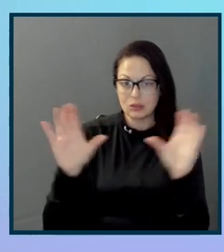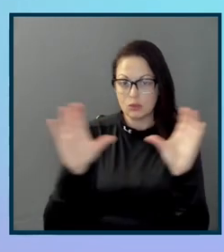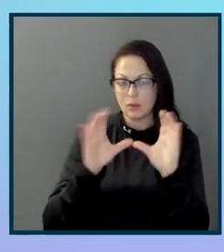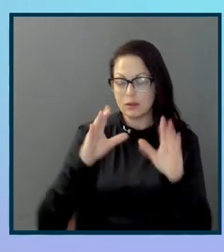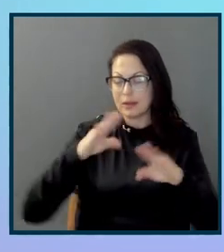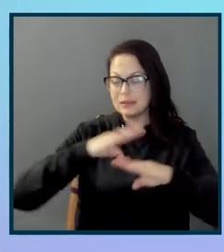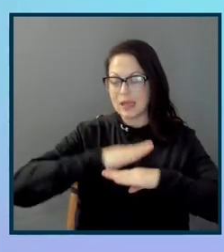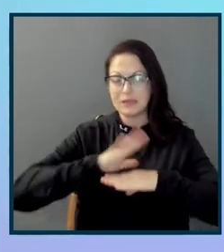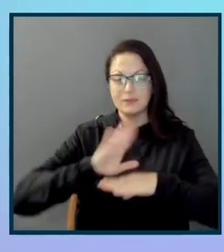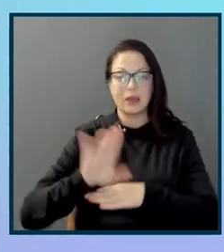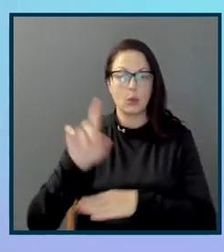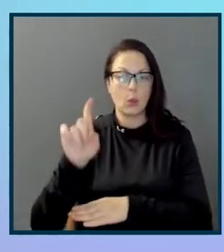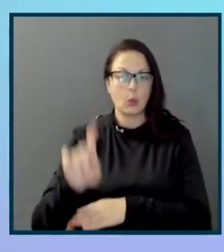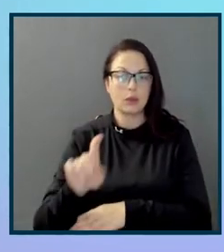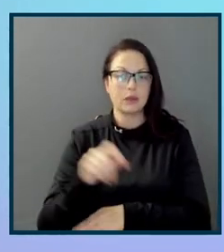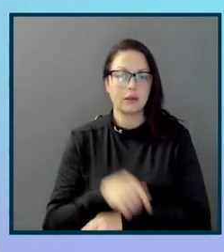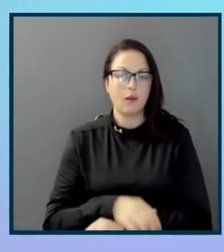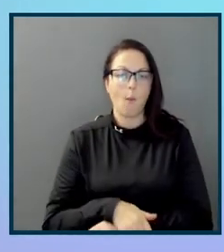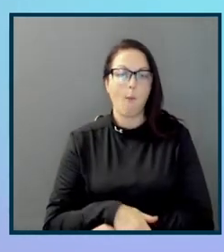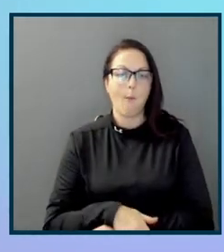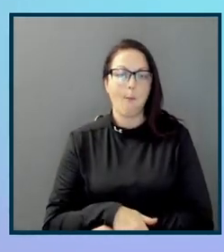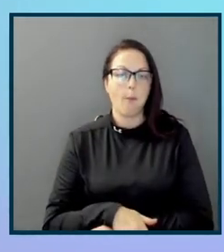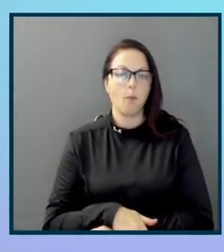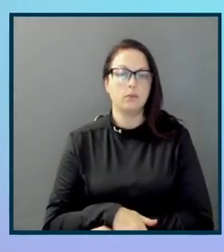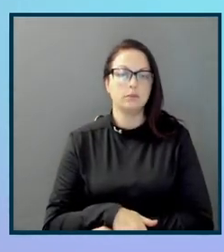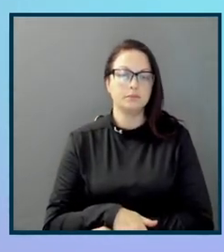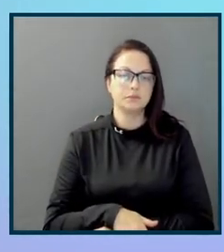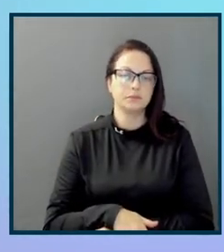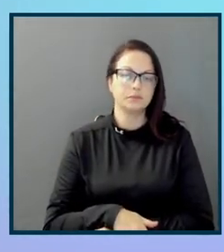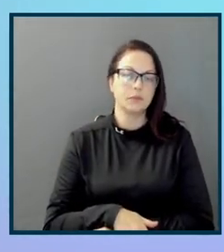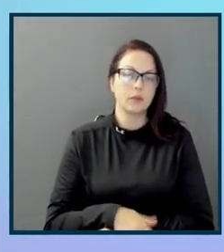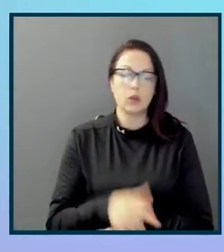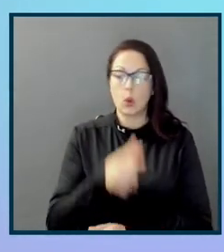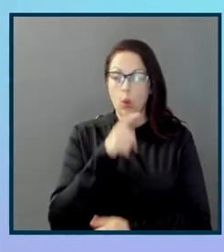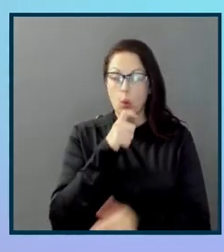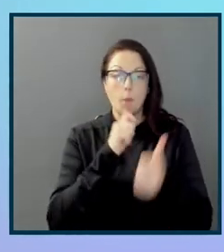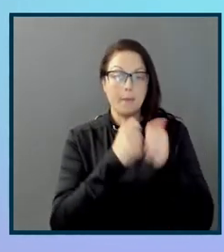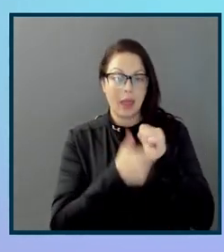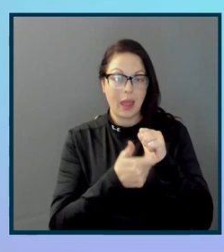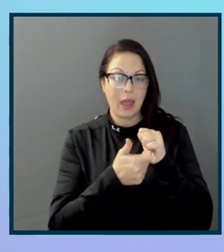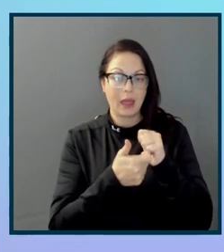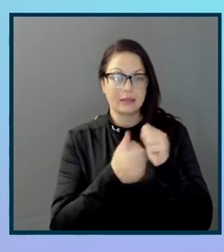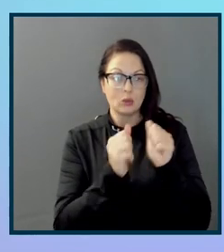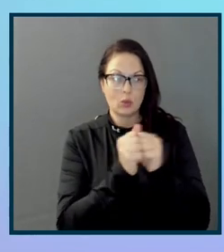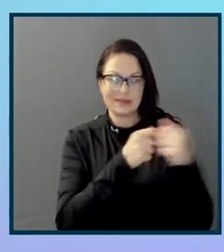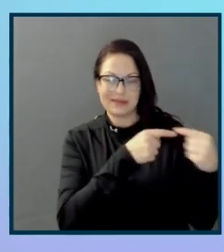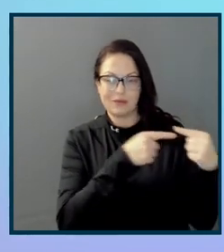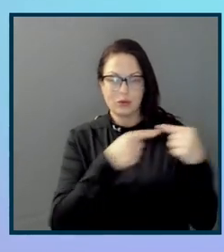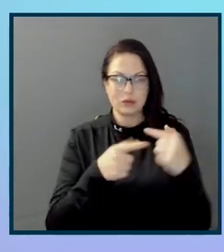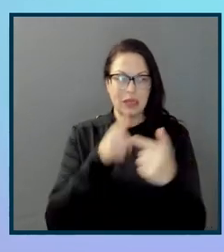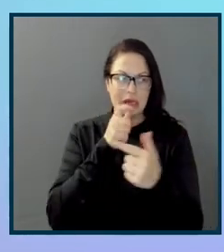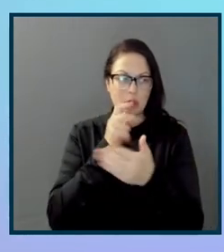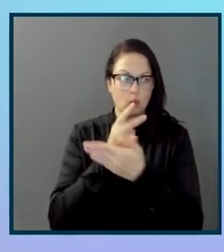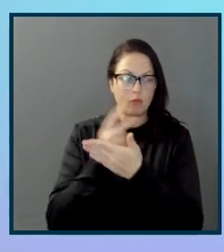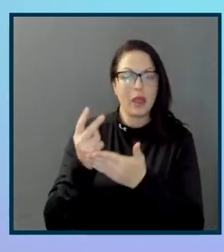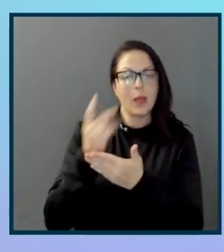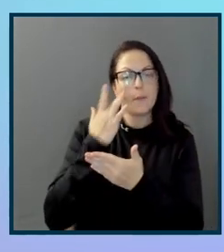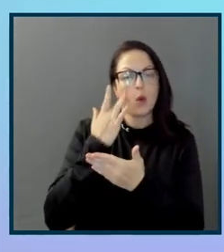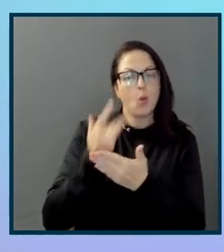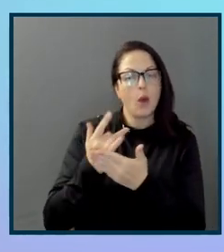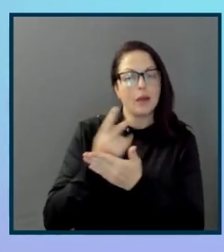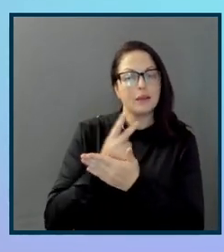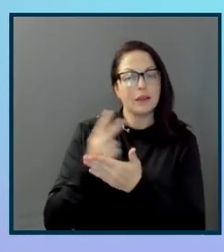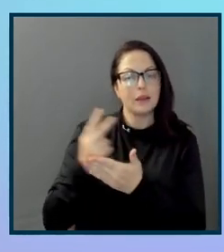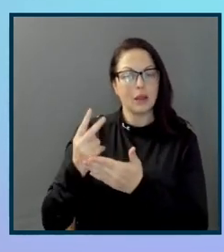needs. What, who passed, who passed with difficulty, and who failed? And why did they fail?